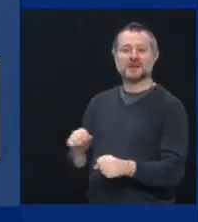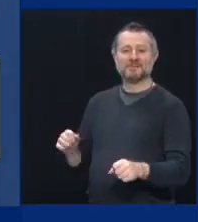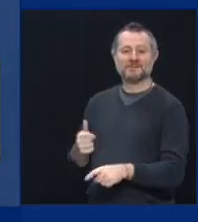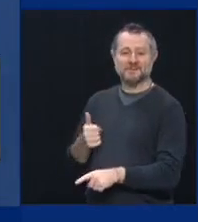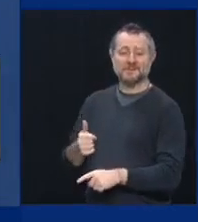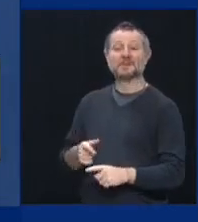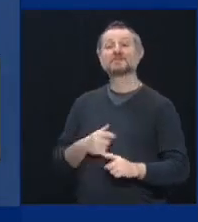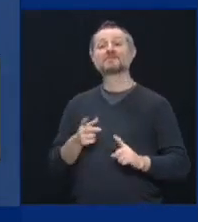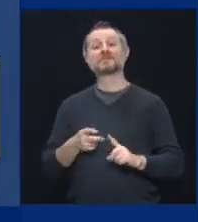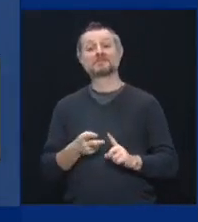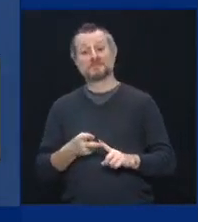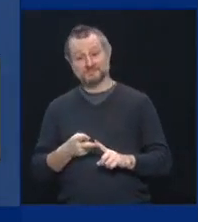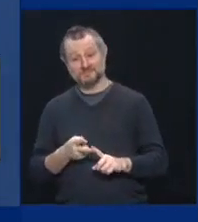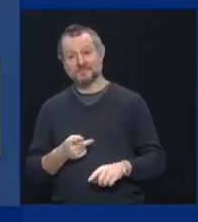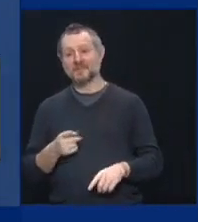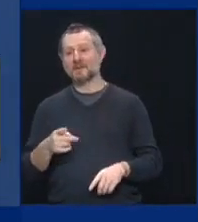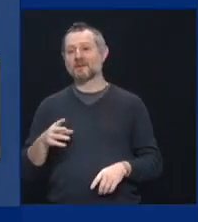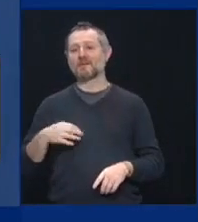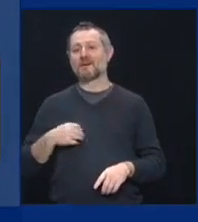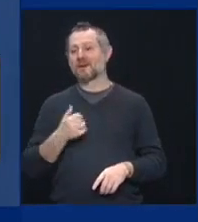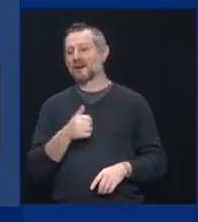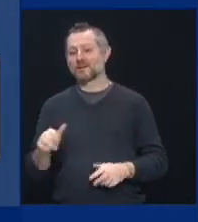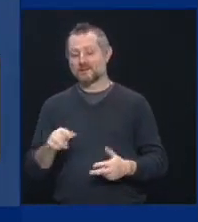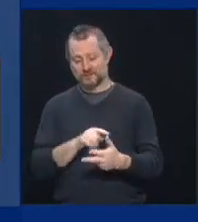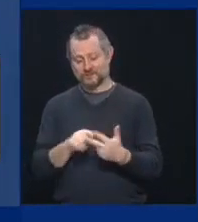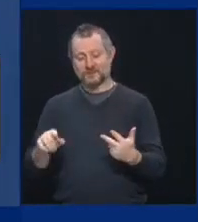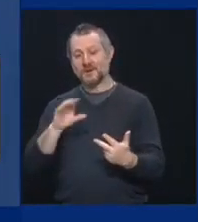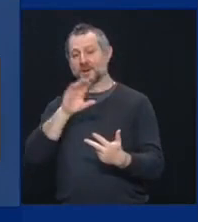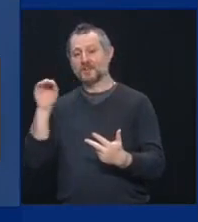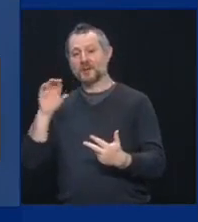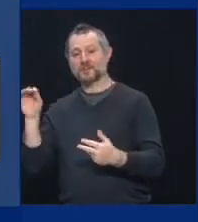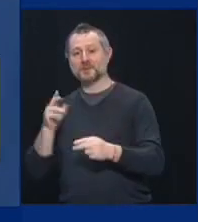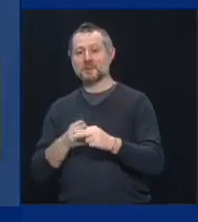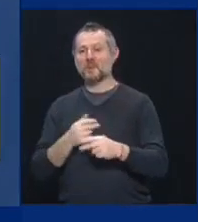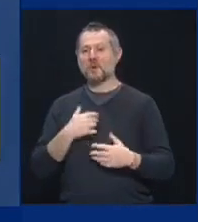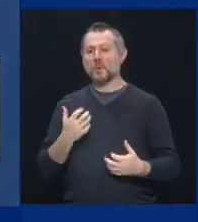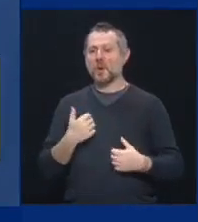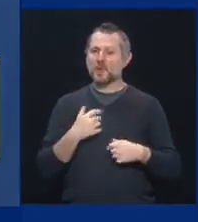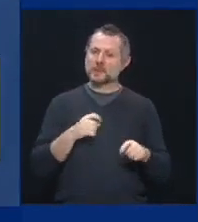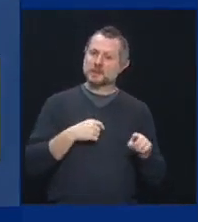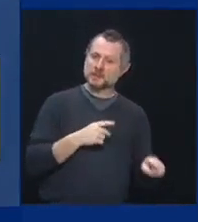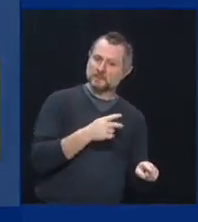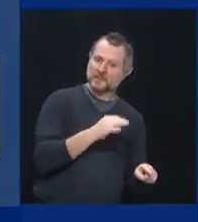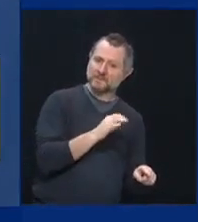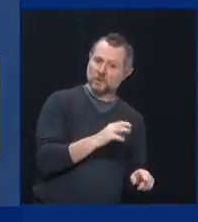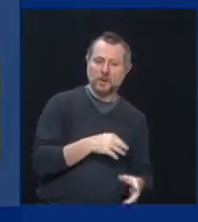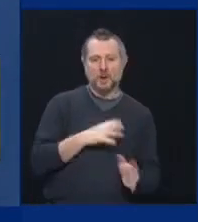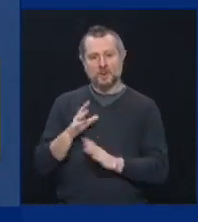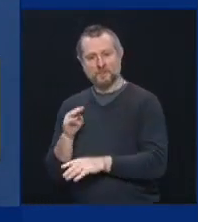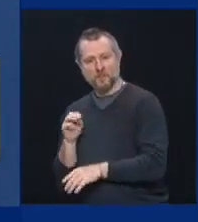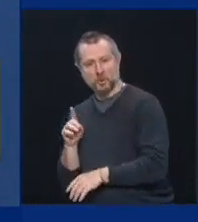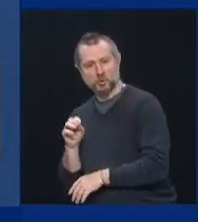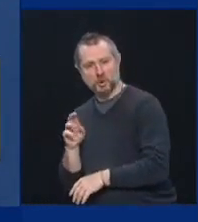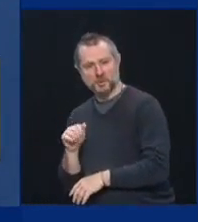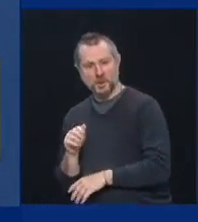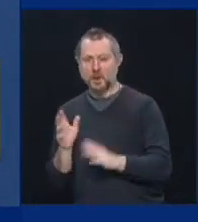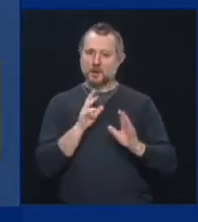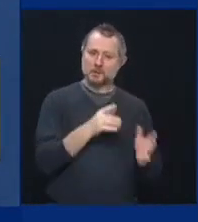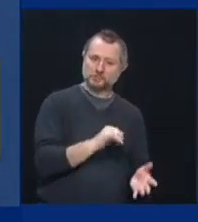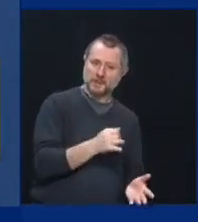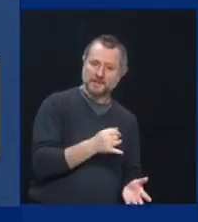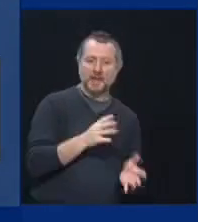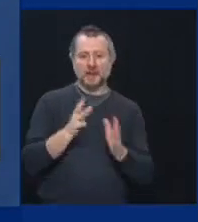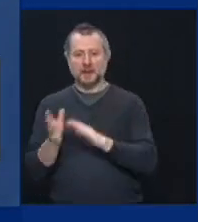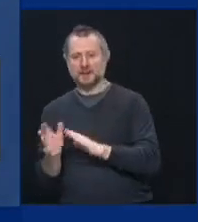take any vaccine you can get. Should I get Pfizer? Should I get Moderna? Should I get this one? Take any vaccine you